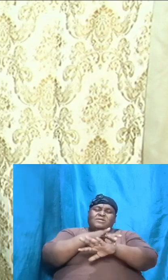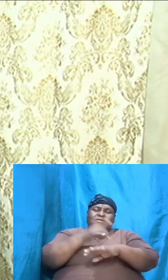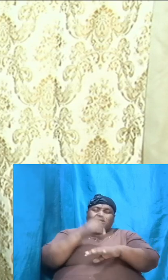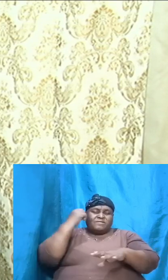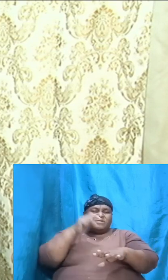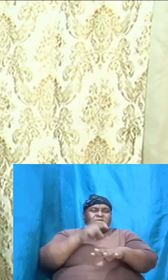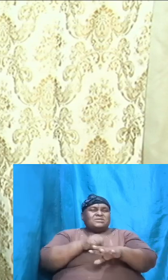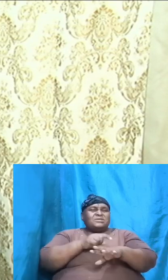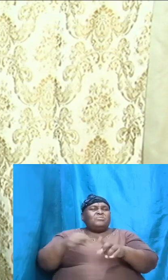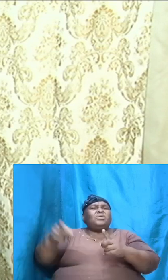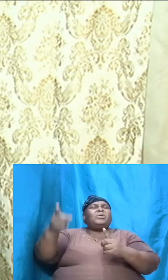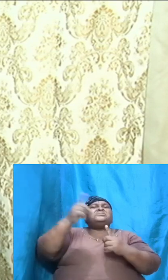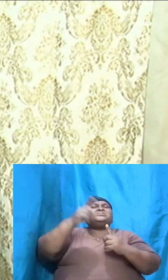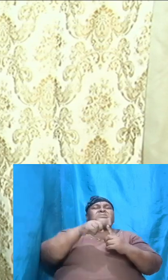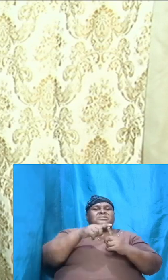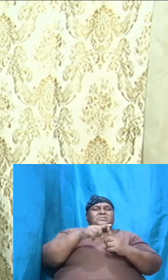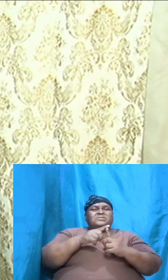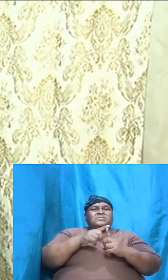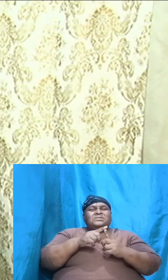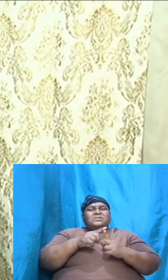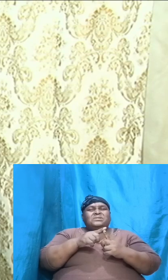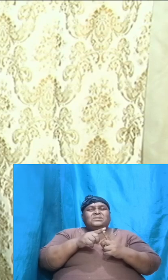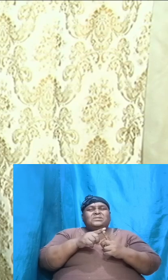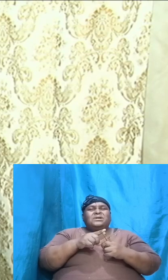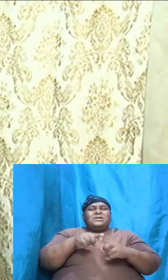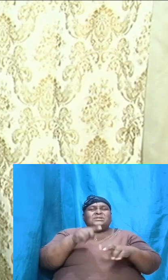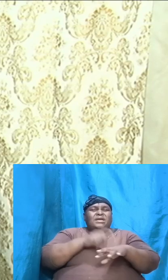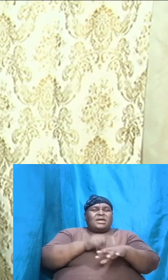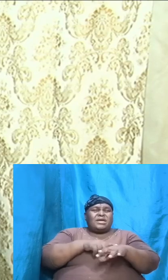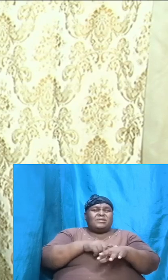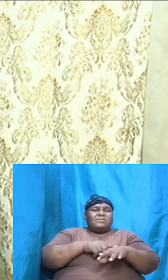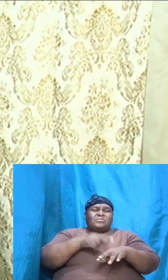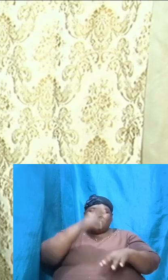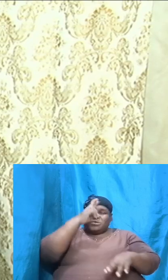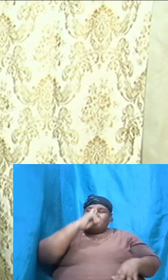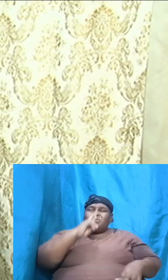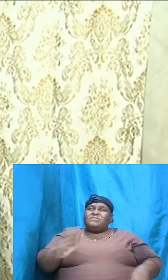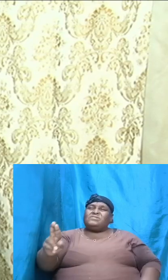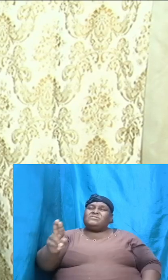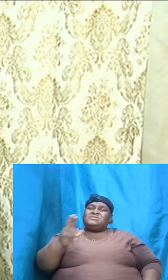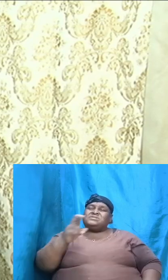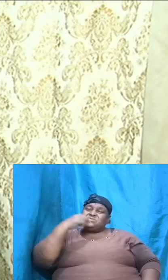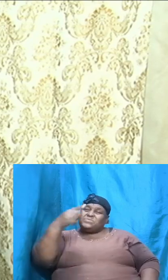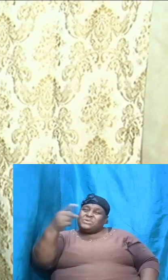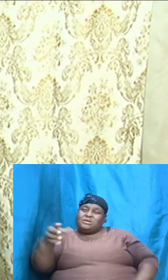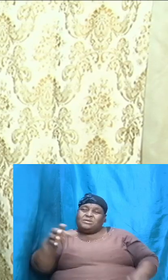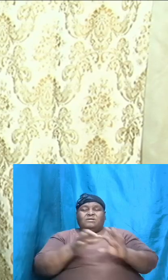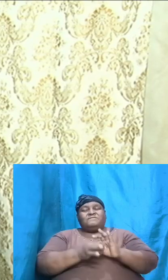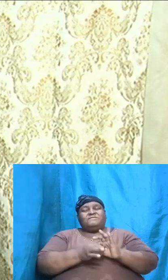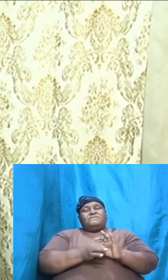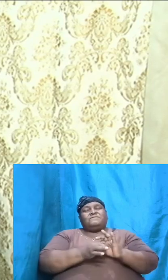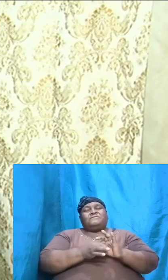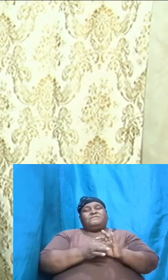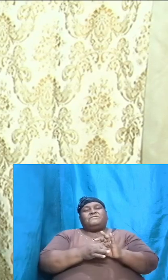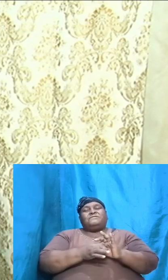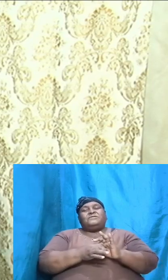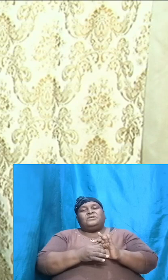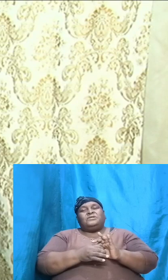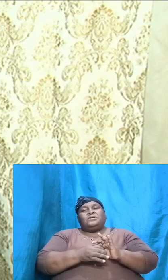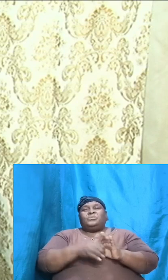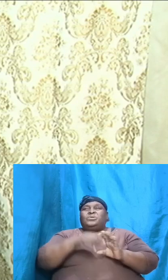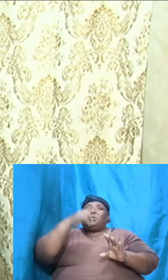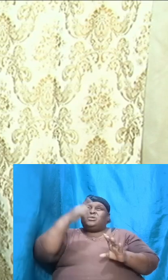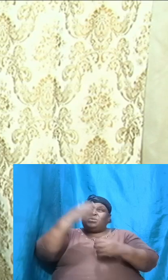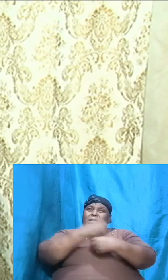until a certain period which Revelation speaks to when he would